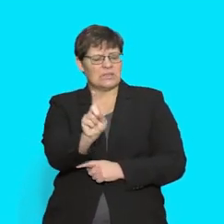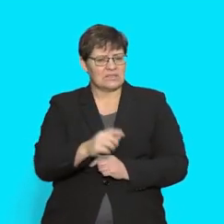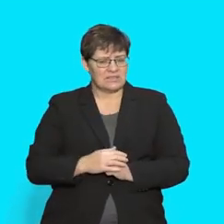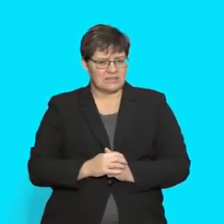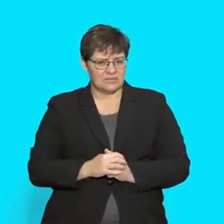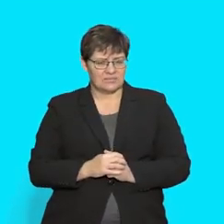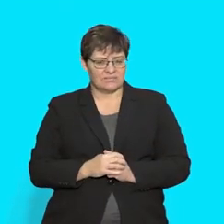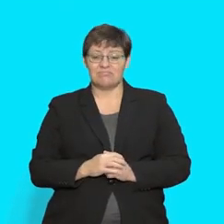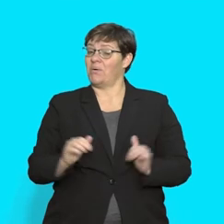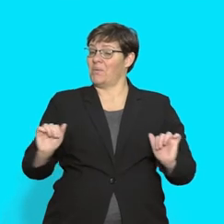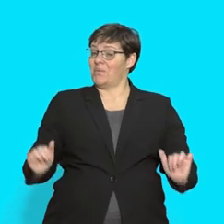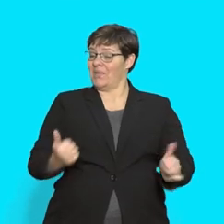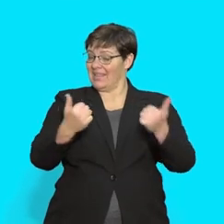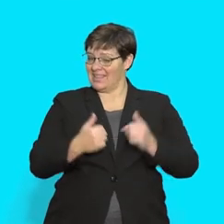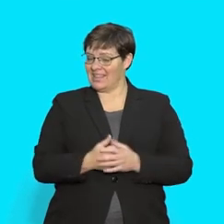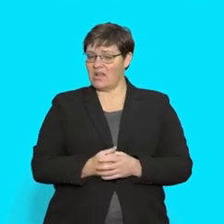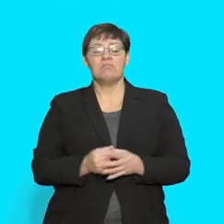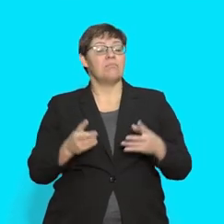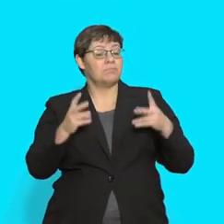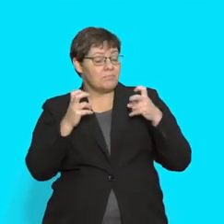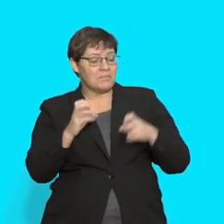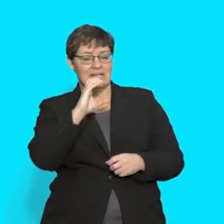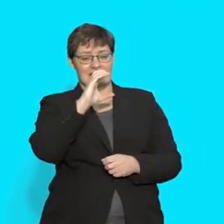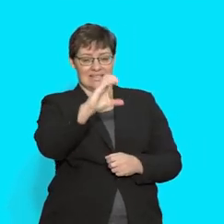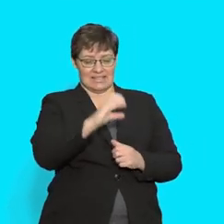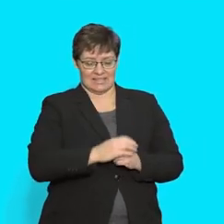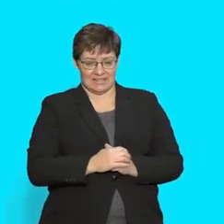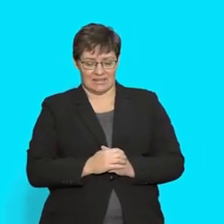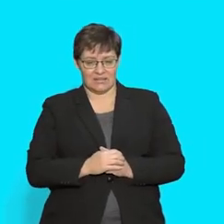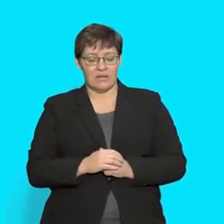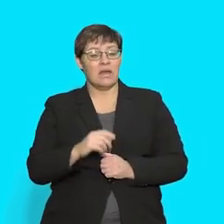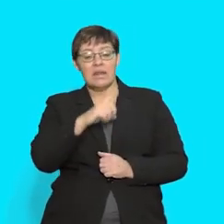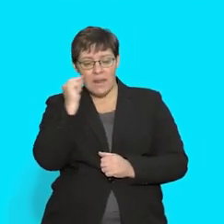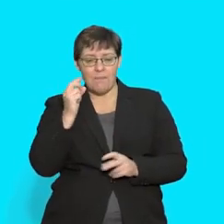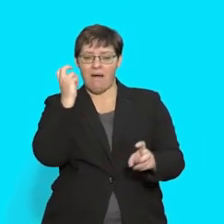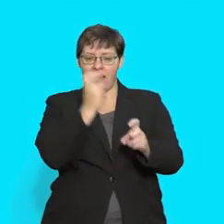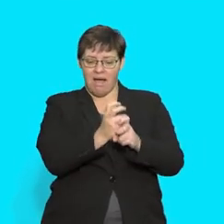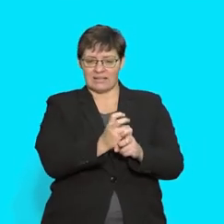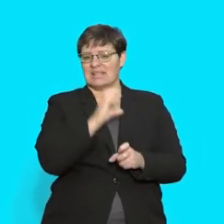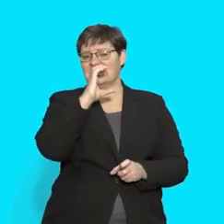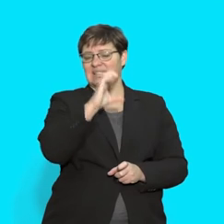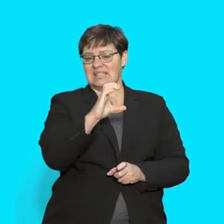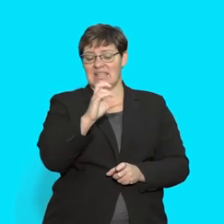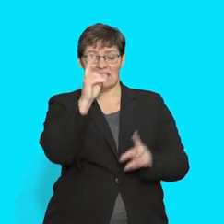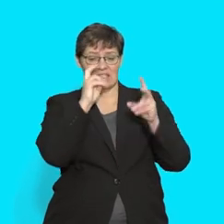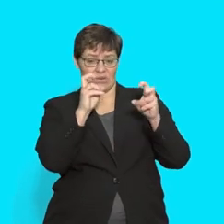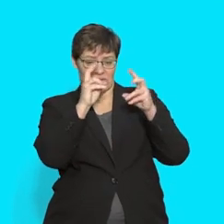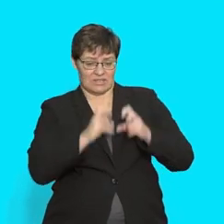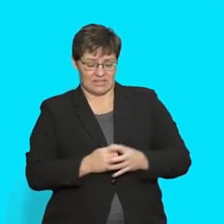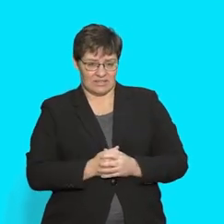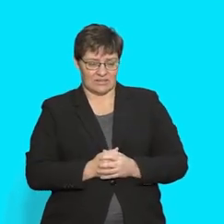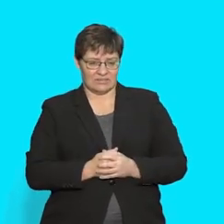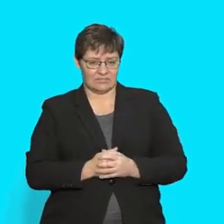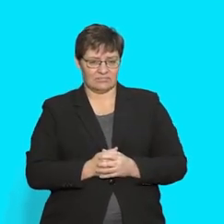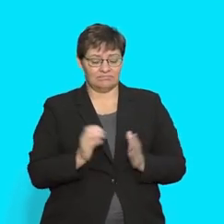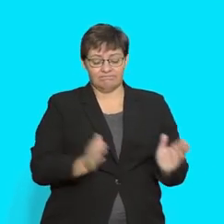Good! We hear C That is called the hard C sound Now listen to